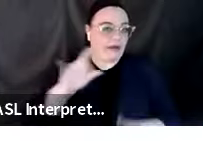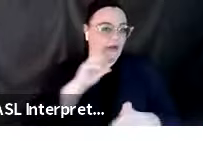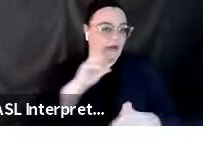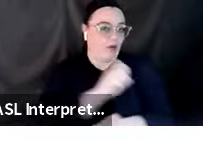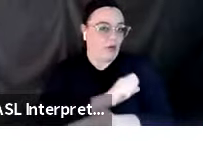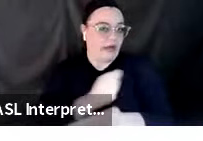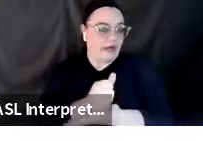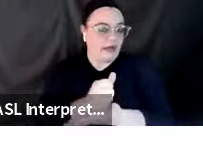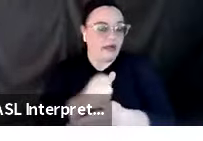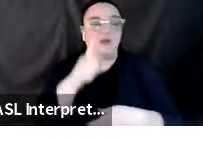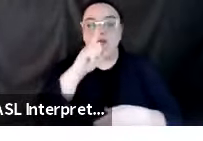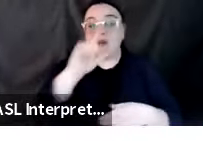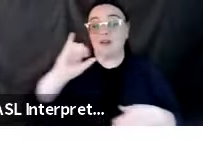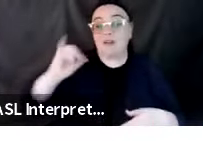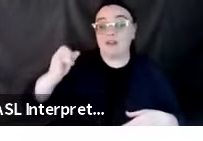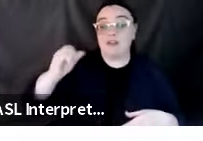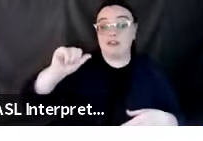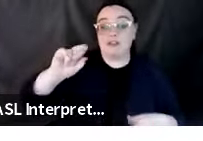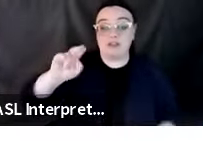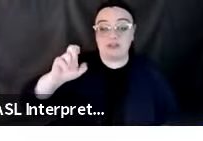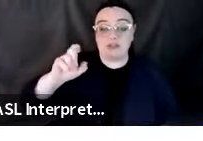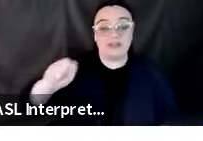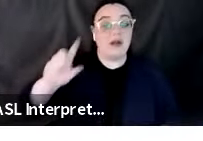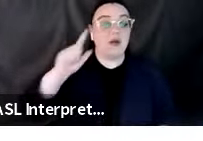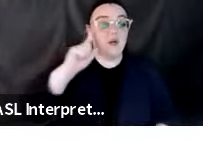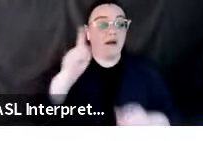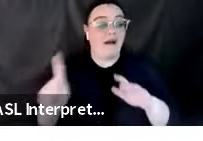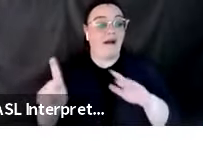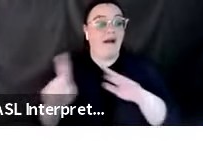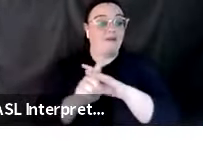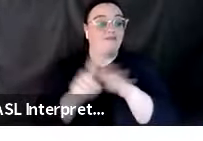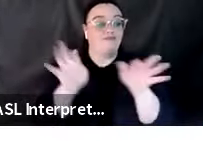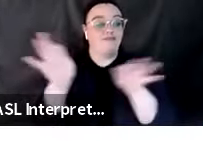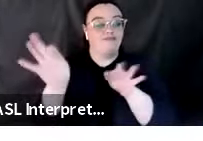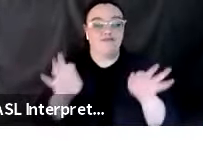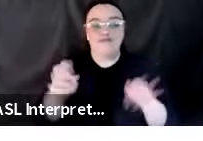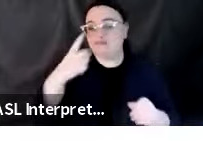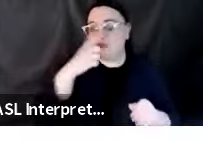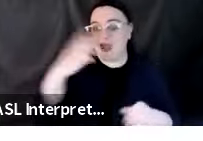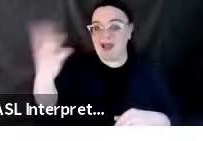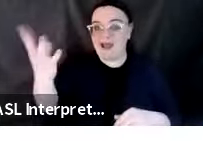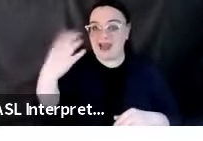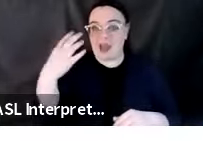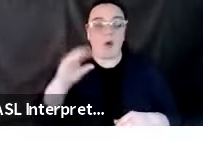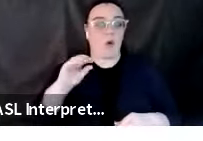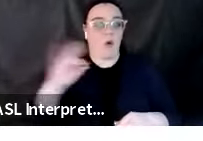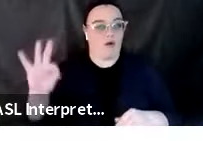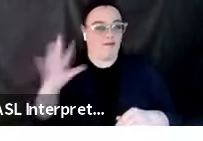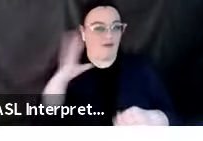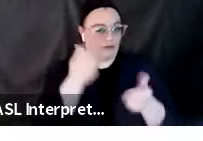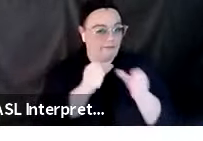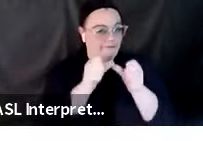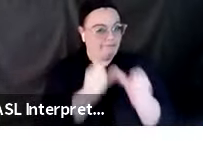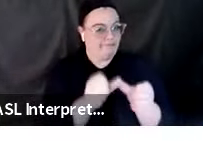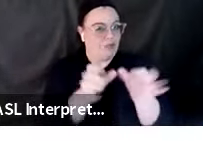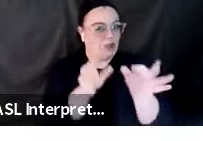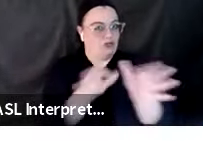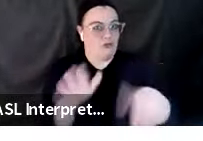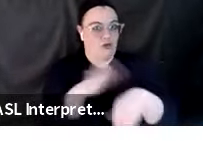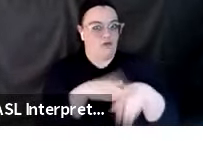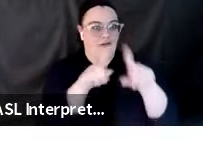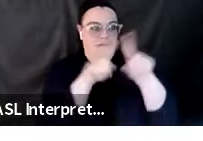kind of come in and introduce this next section. Just keep your camera off though, so that we keep our sign language interpreter